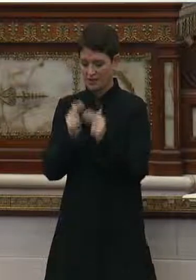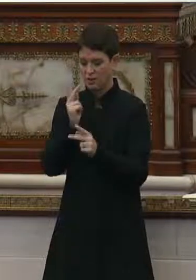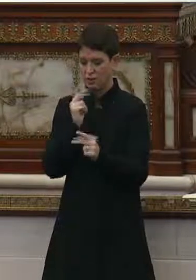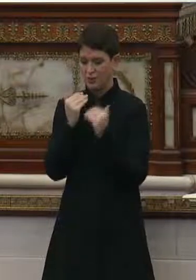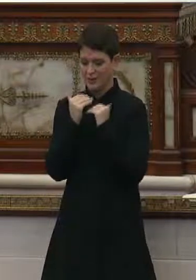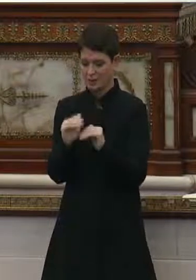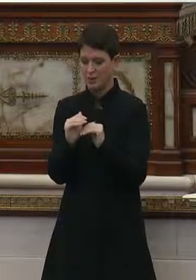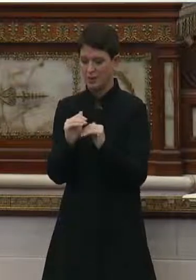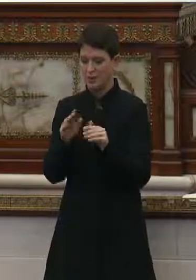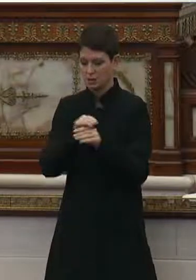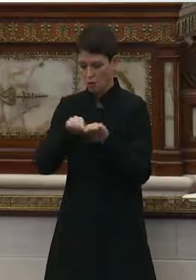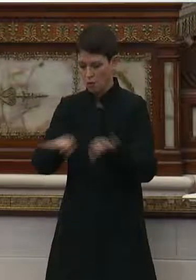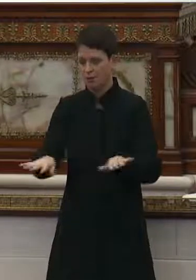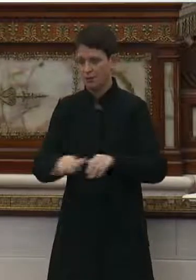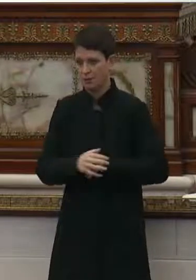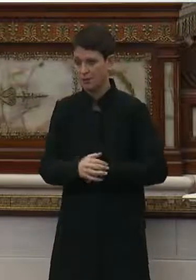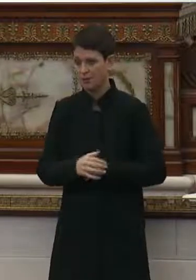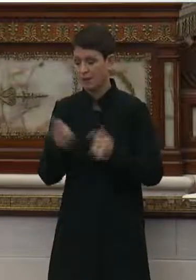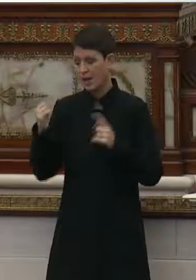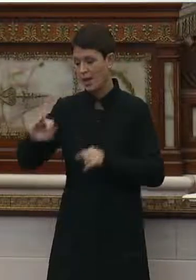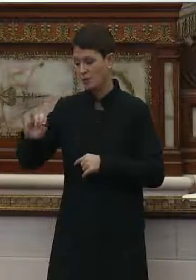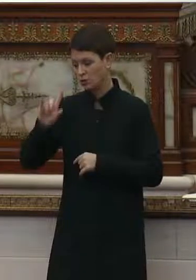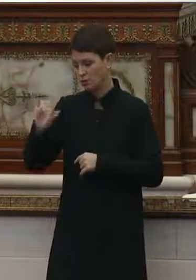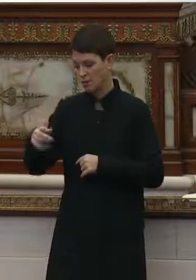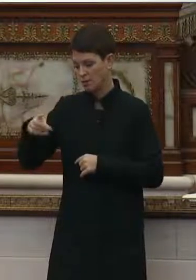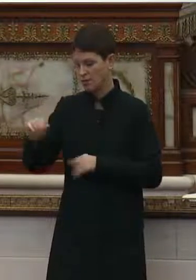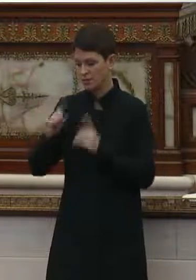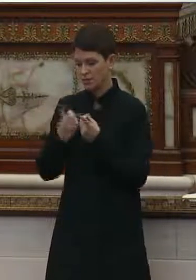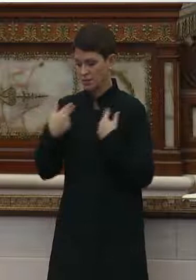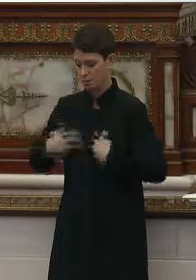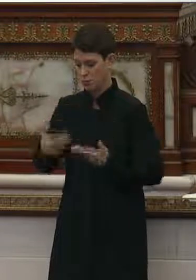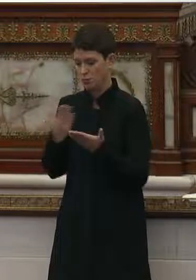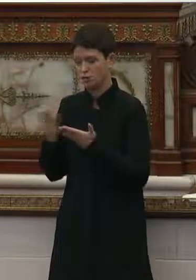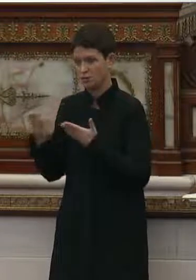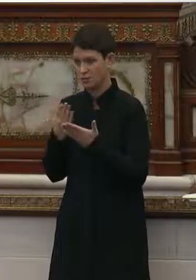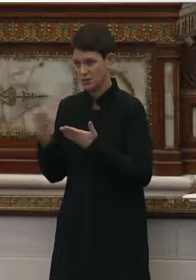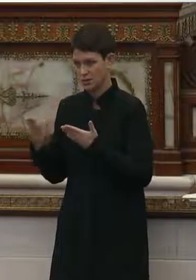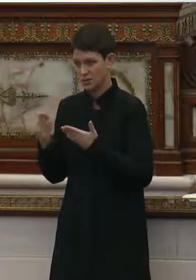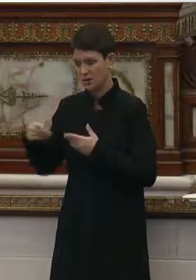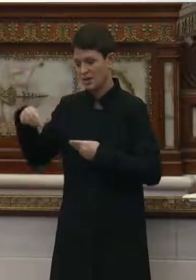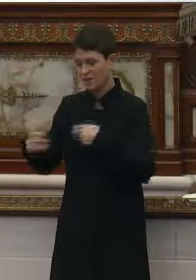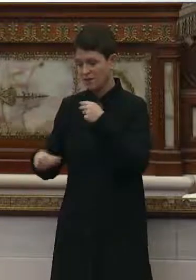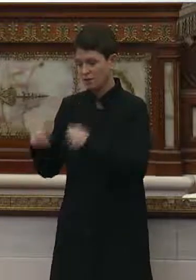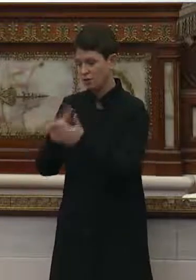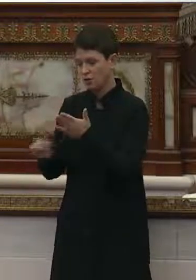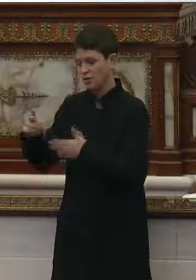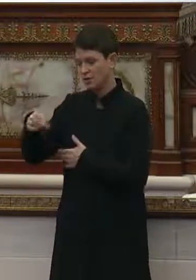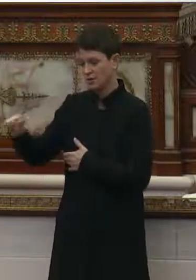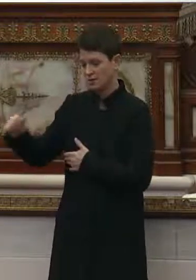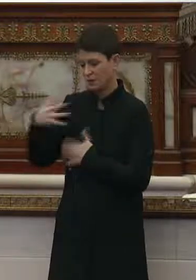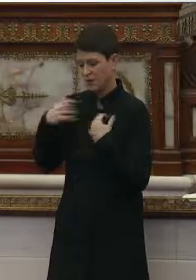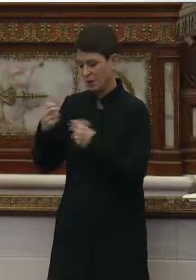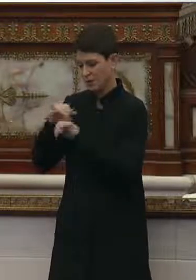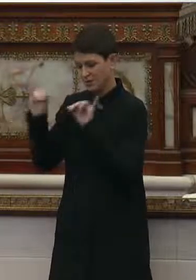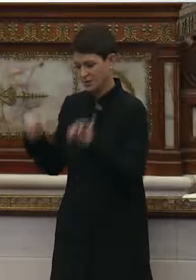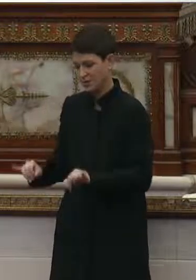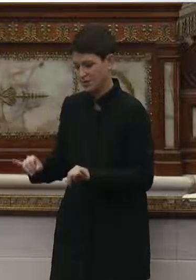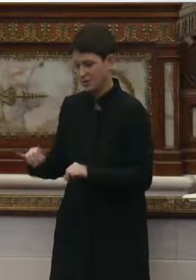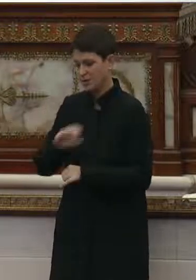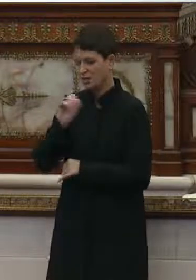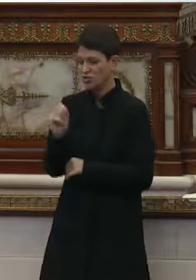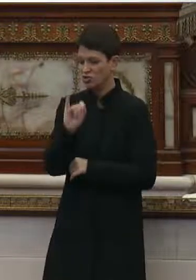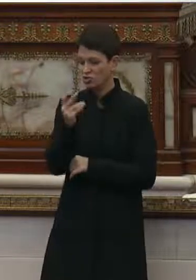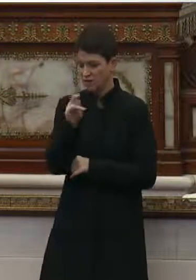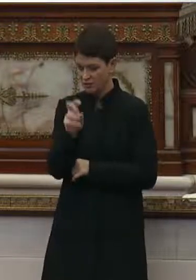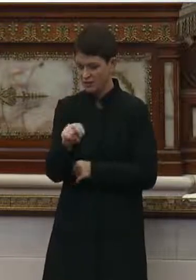COVID-19 outbreaks. Then in July, the Pennsylvania Department of Human Services funded the University of Pennsylvania Health System, the Jefferson